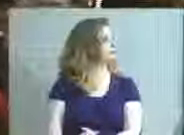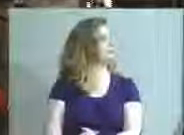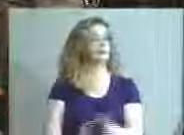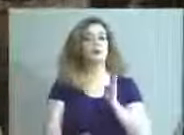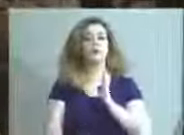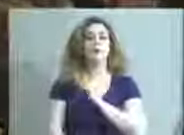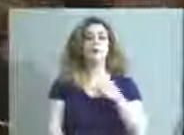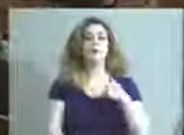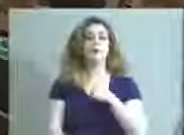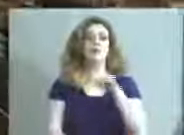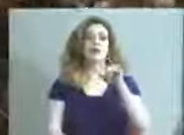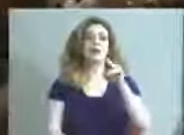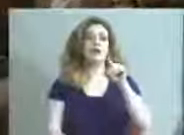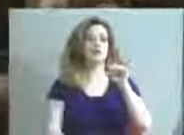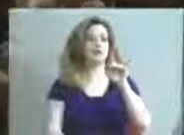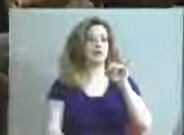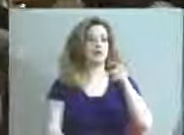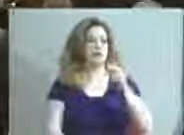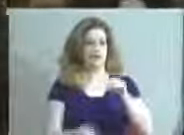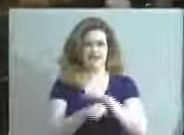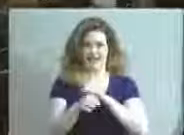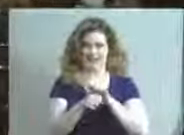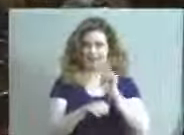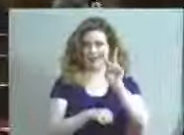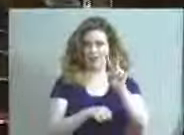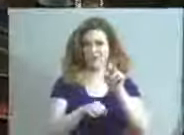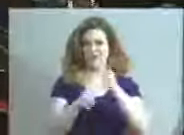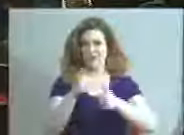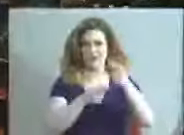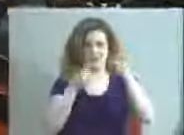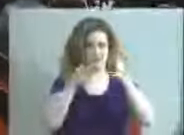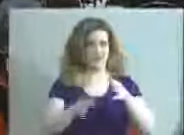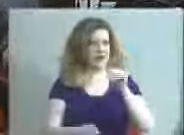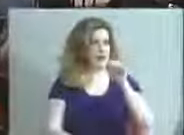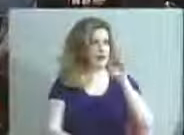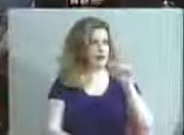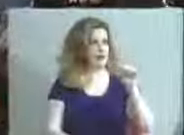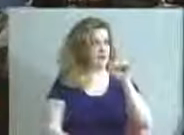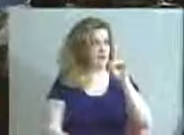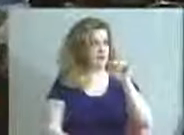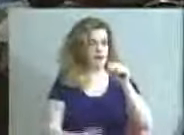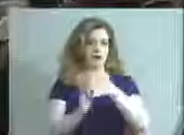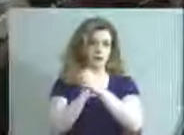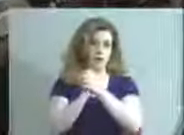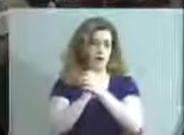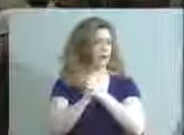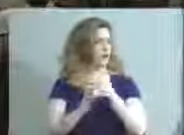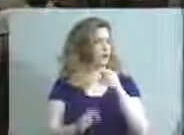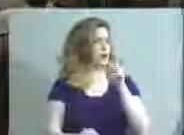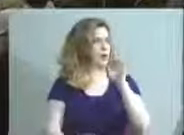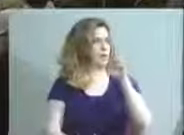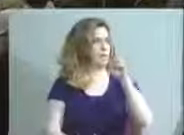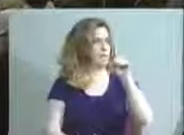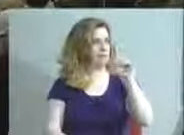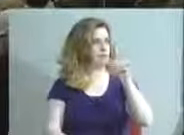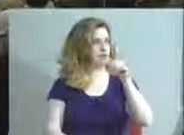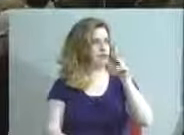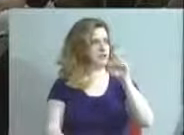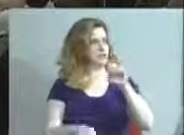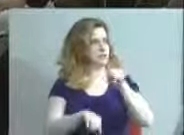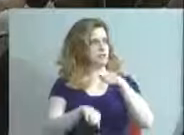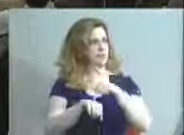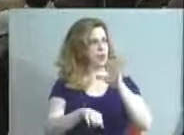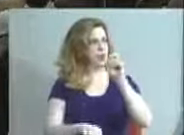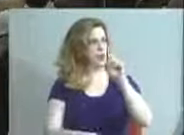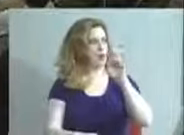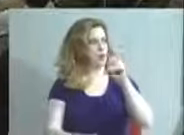Board member Lyndon Duncan and Area 2 Assistant Superintendent Amy Dennis, congratulate Bob James, principal of Coral Ridge,